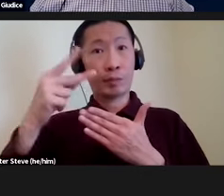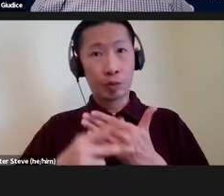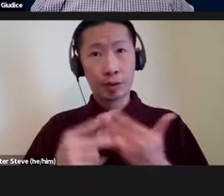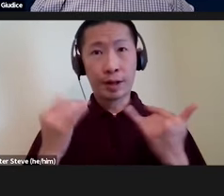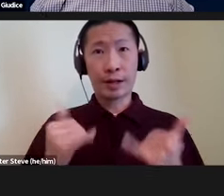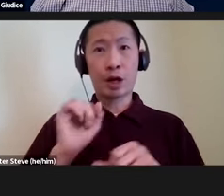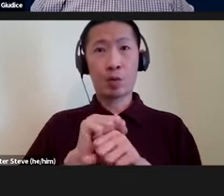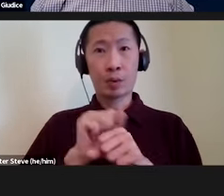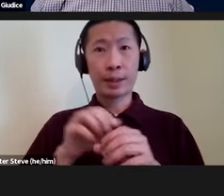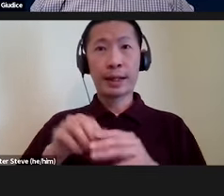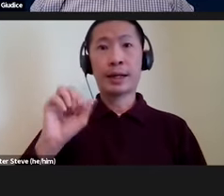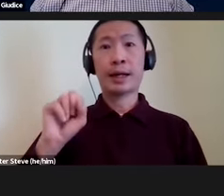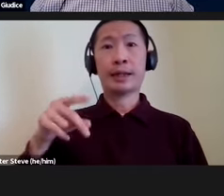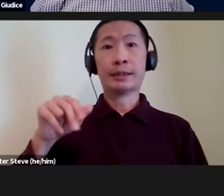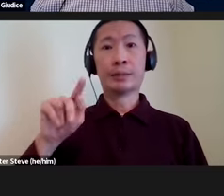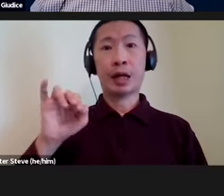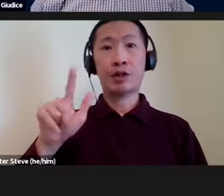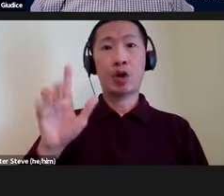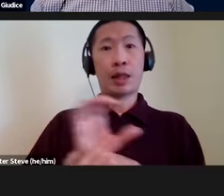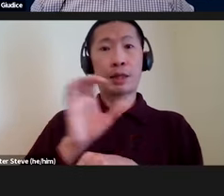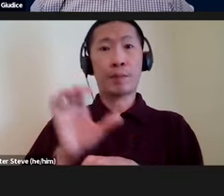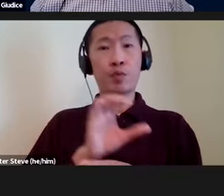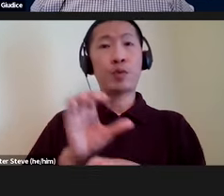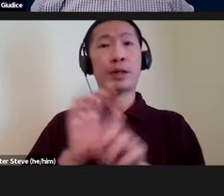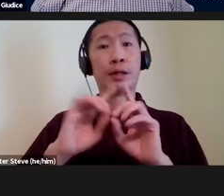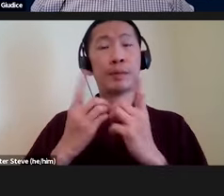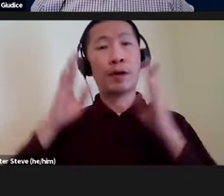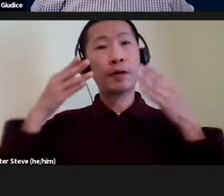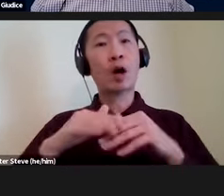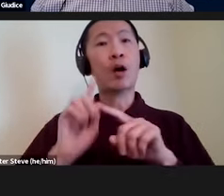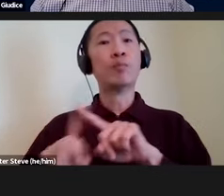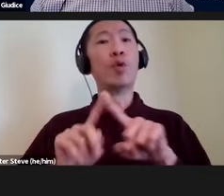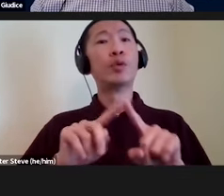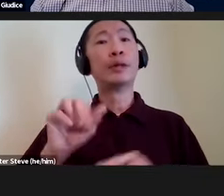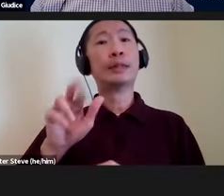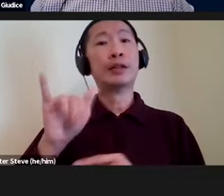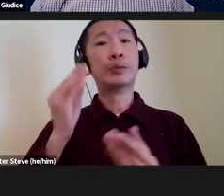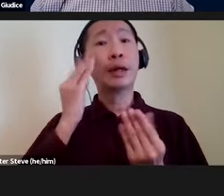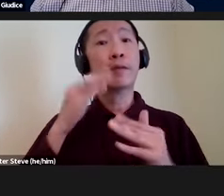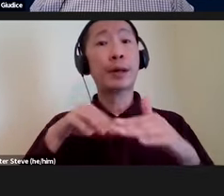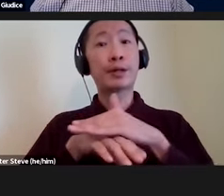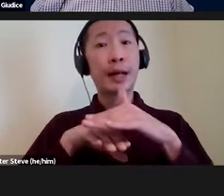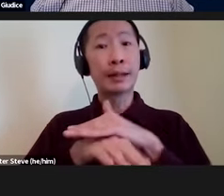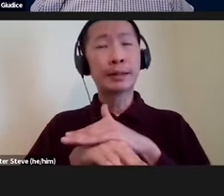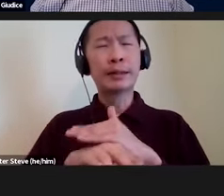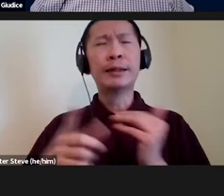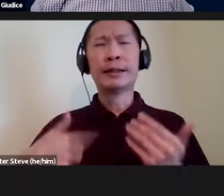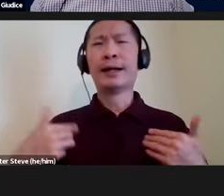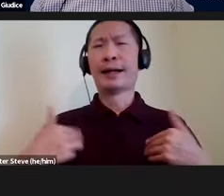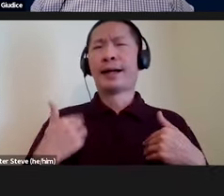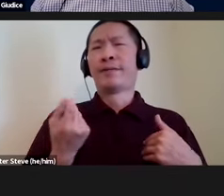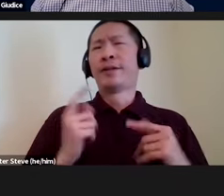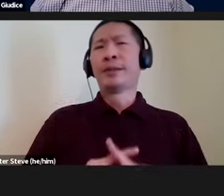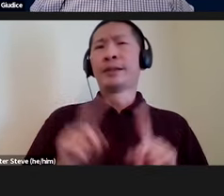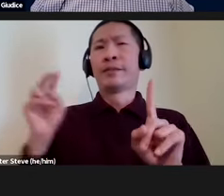works in a spatial computing department focusing on multi-sensory information access, you know, I bring a somewhat different